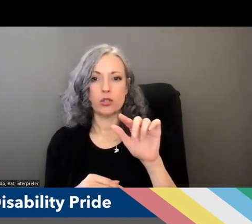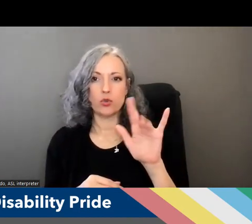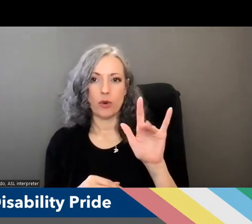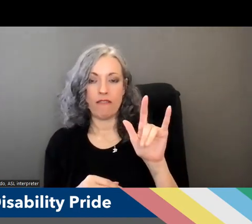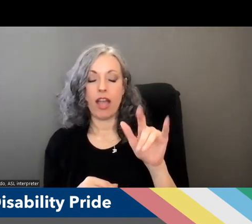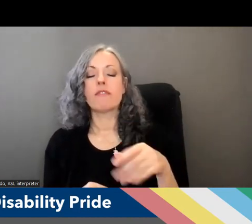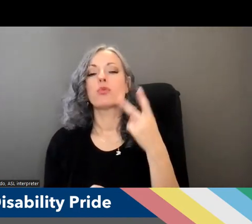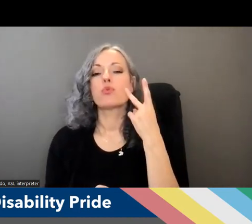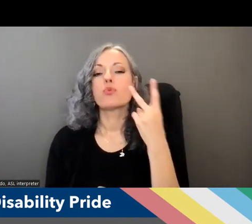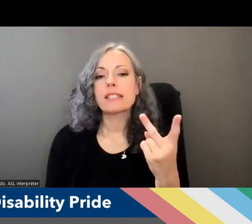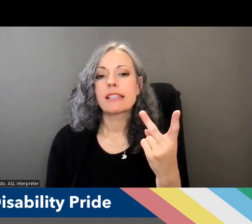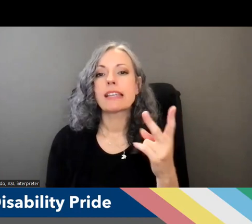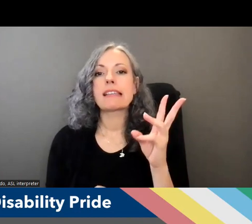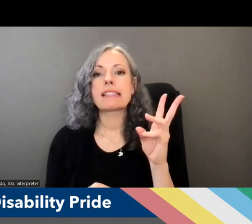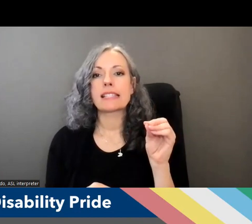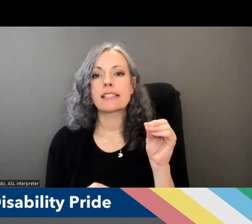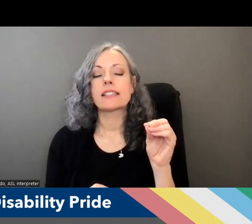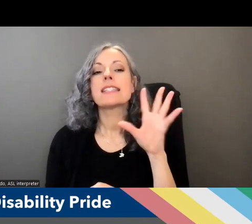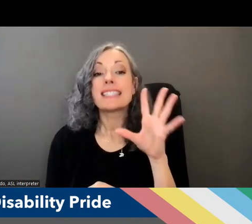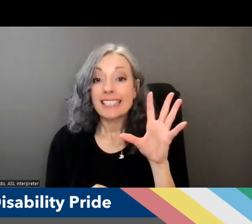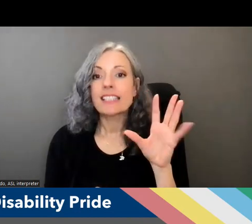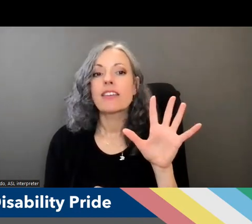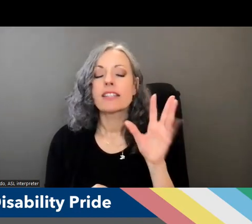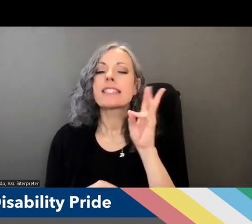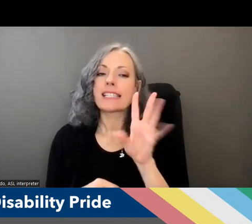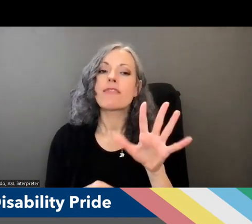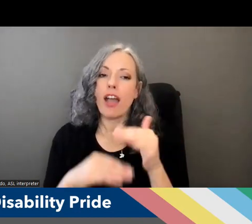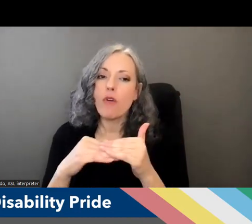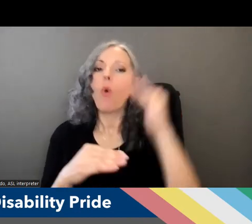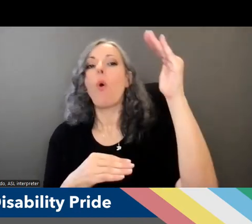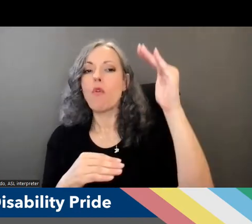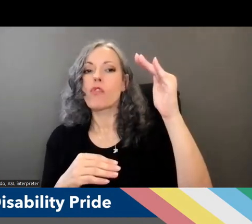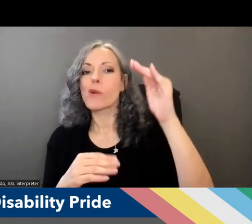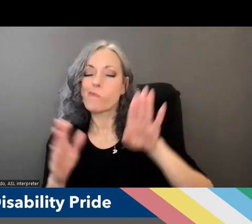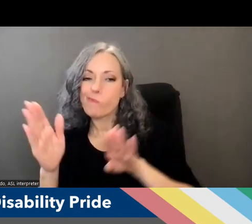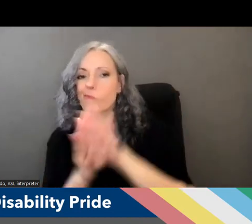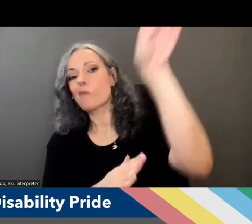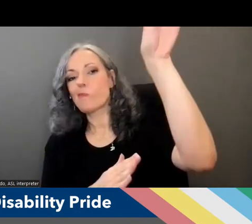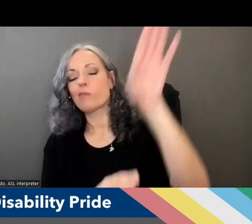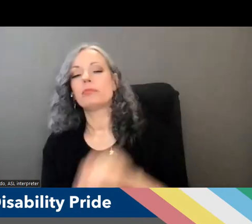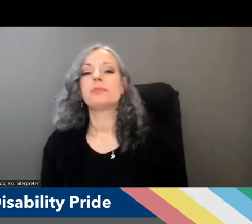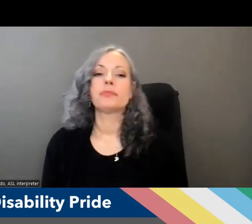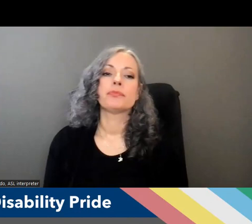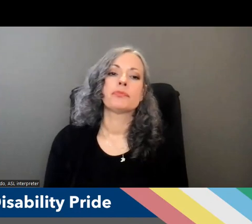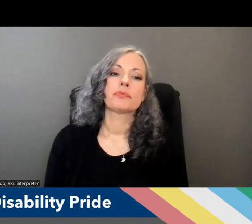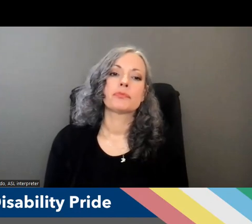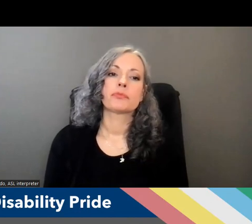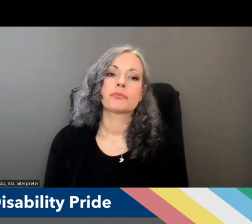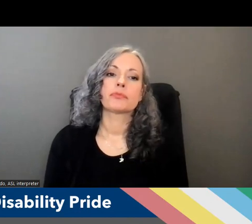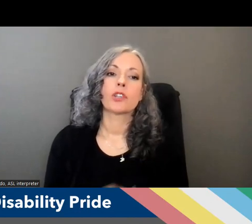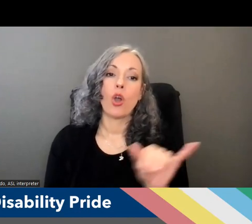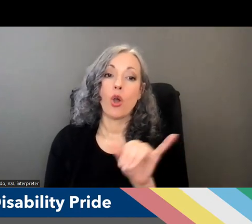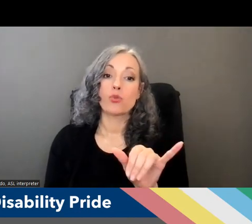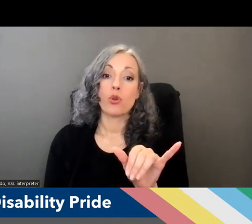really starts to take off um next slide and at the same time our